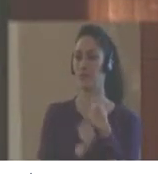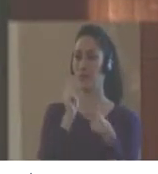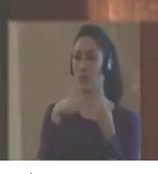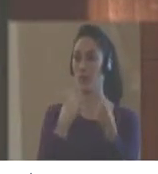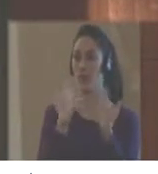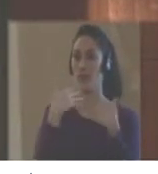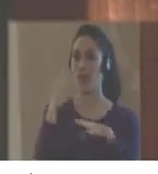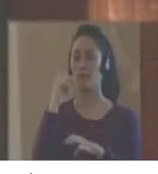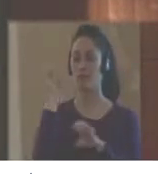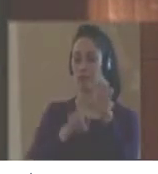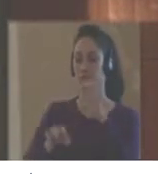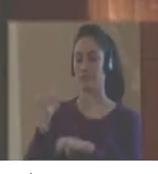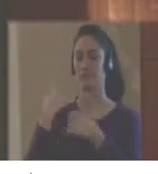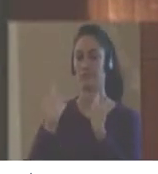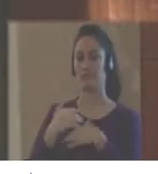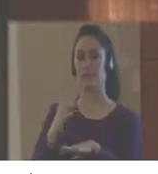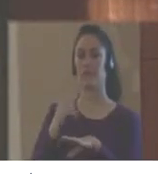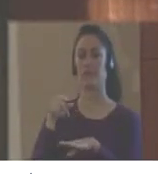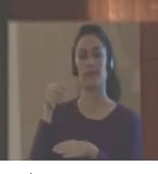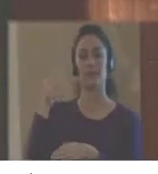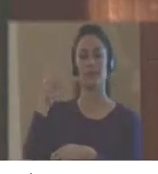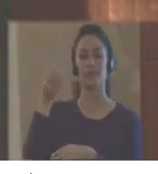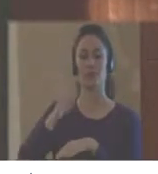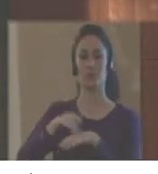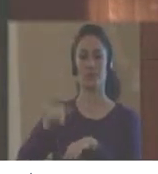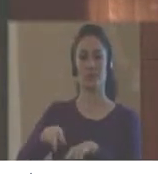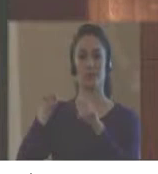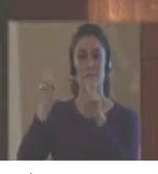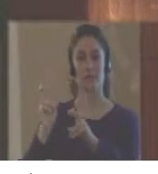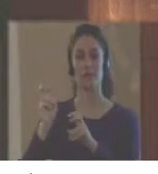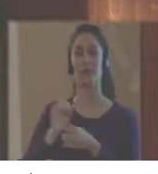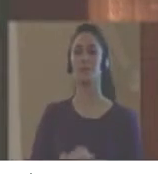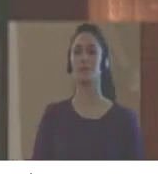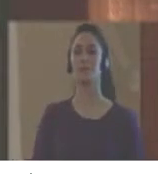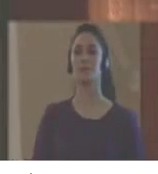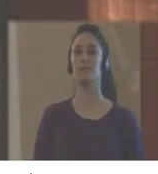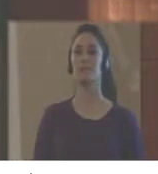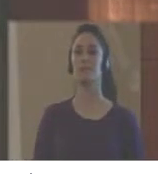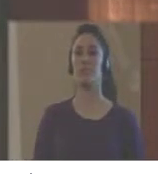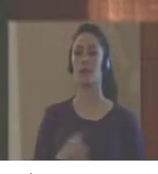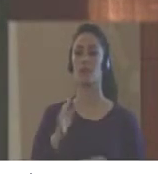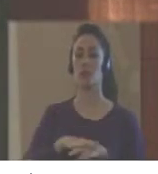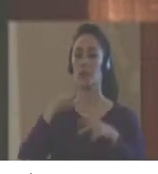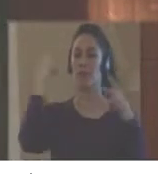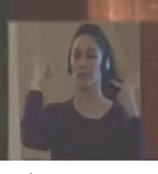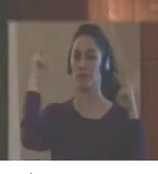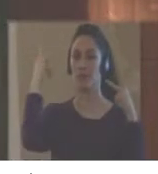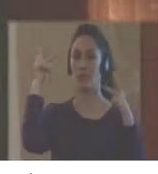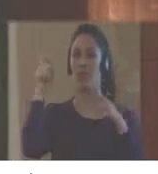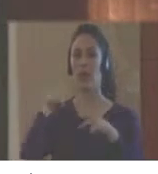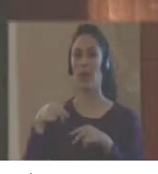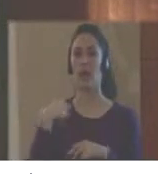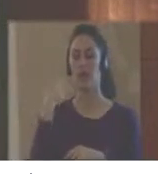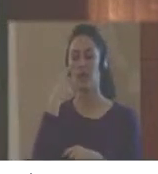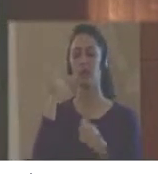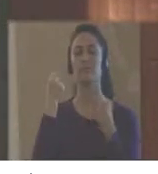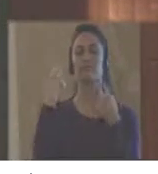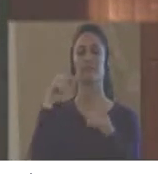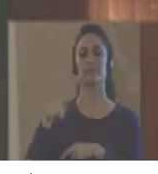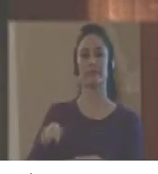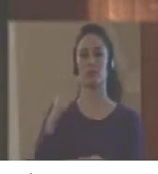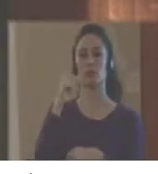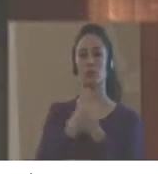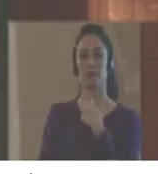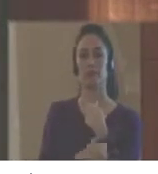look at each country and then you analyze inside those components, at the level of policy